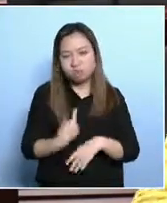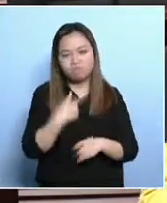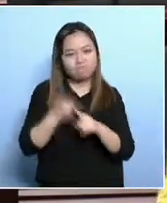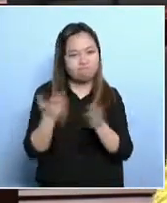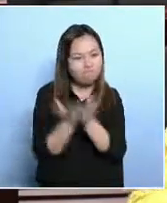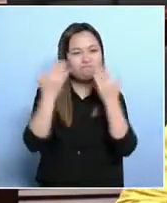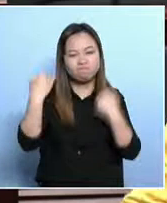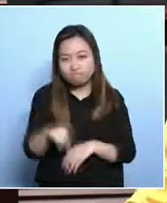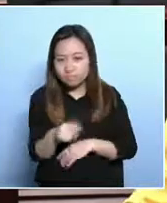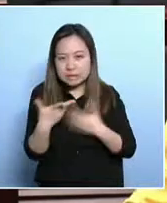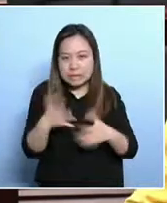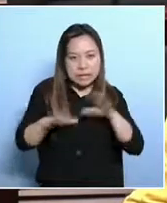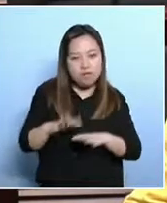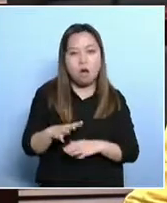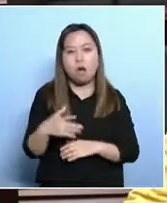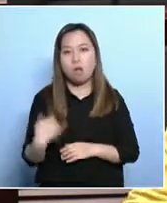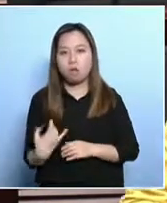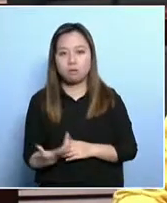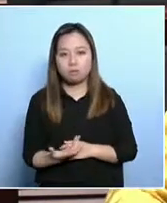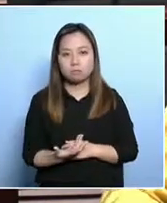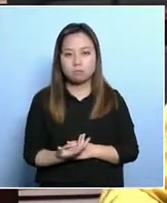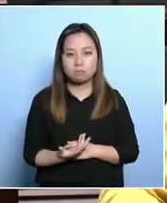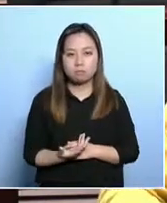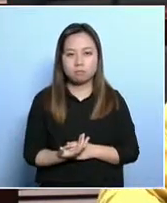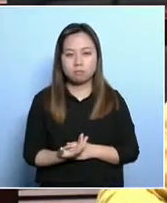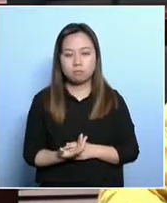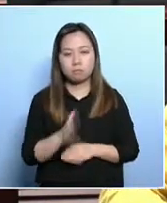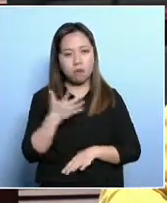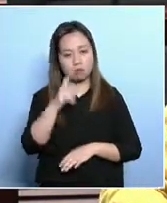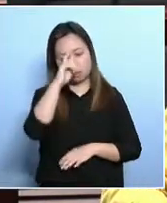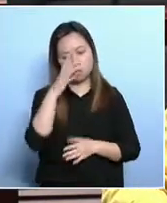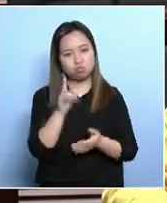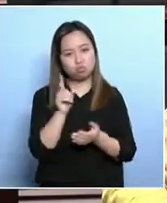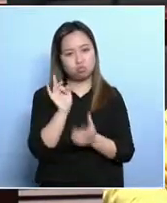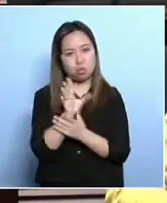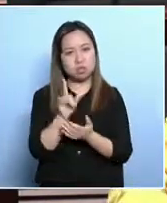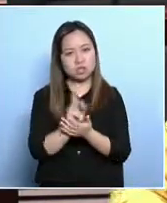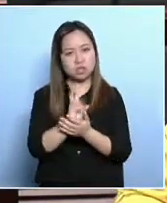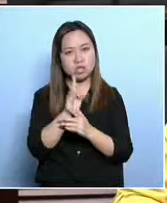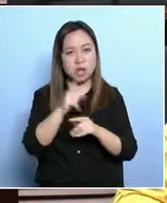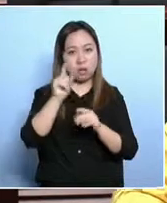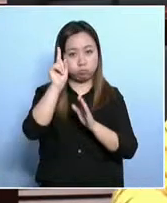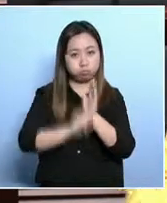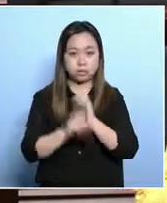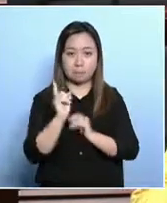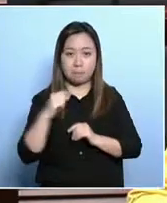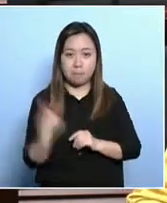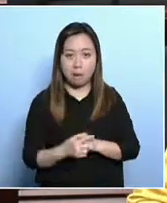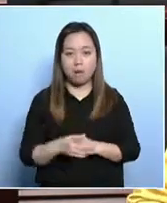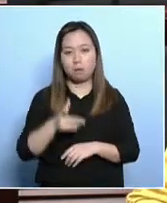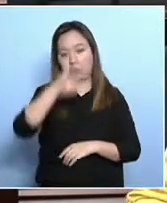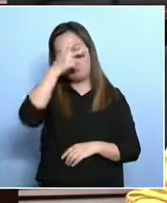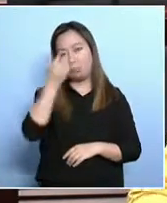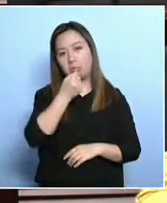The government says that this poverty line isn't accurate enough. It doesn't fully reflect the poverty situation.